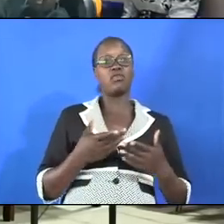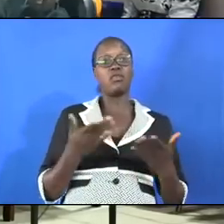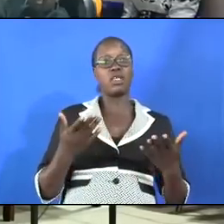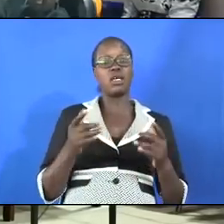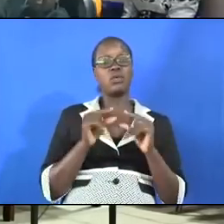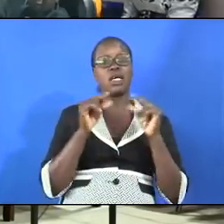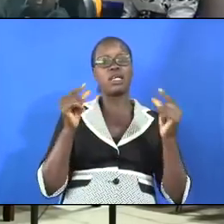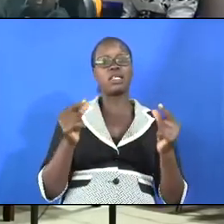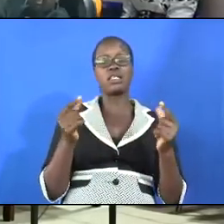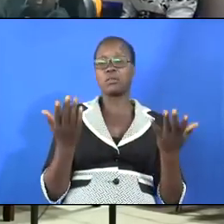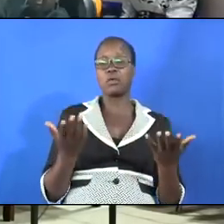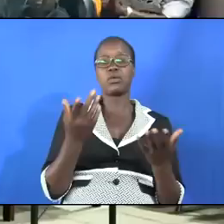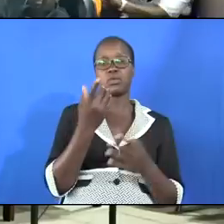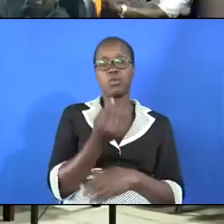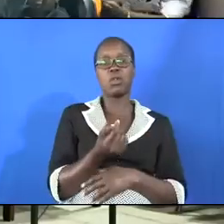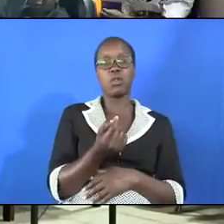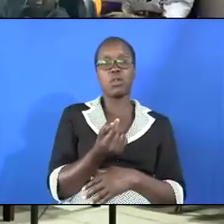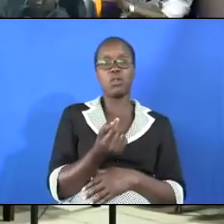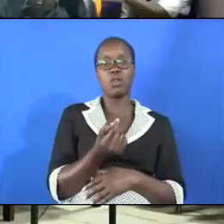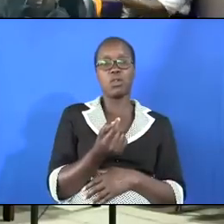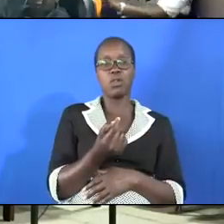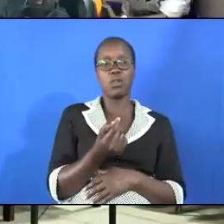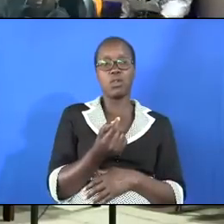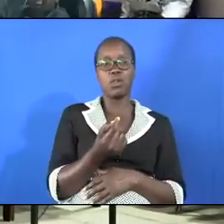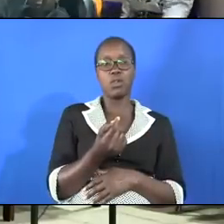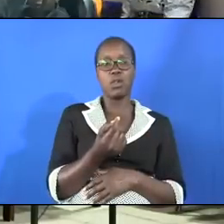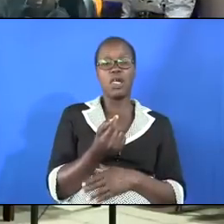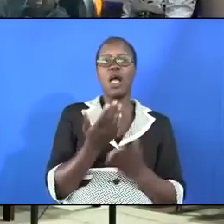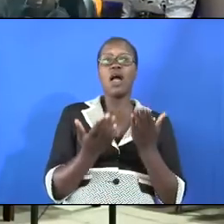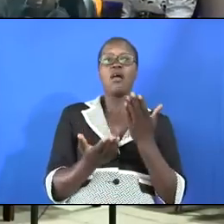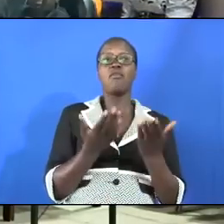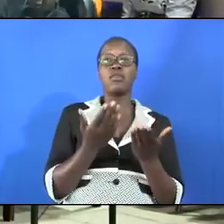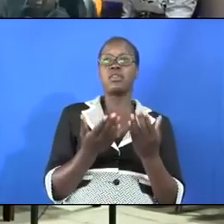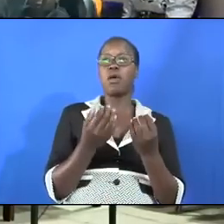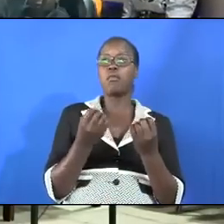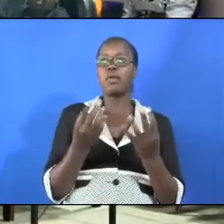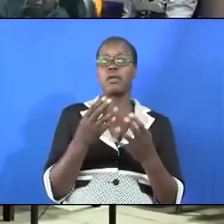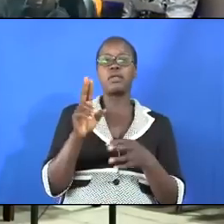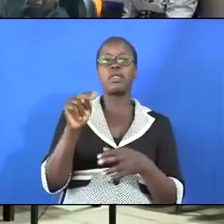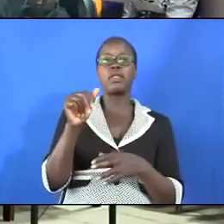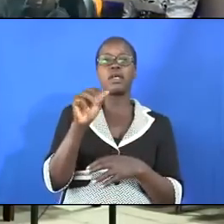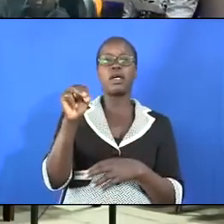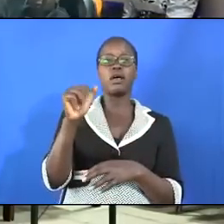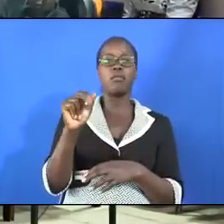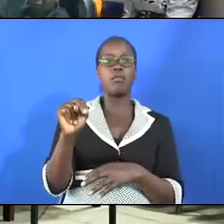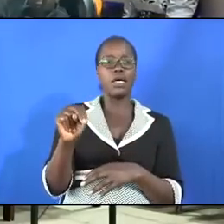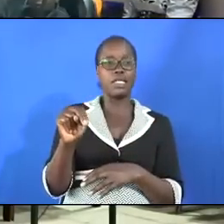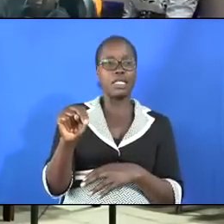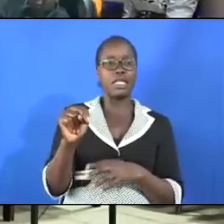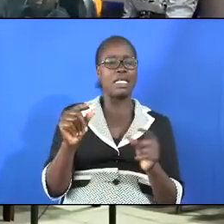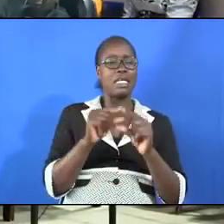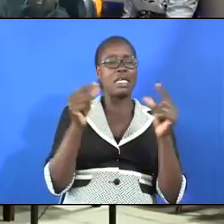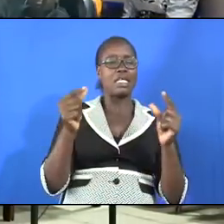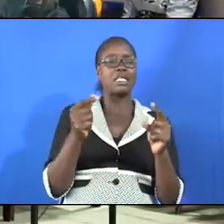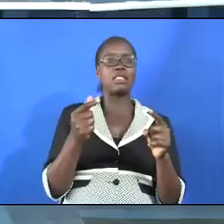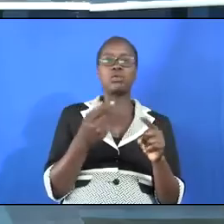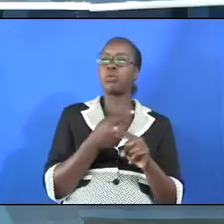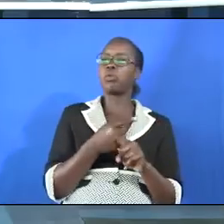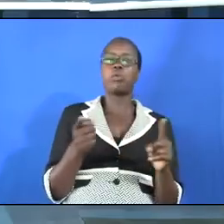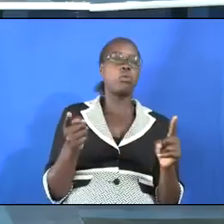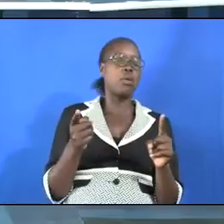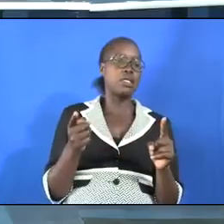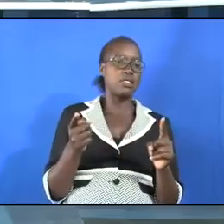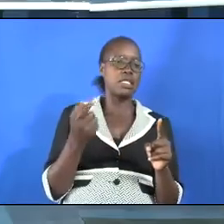great or small. And even though Naaman was a great man, he suffered from this problem.